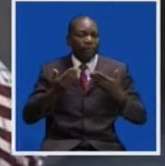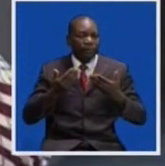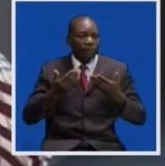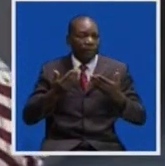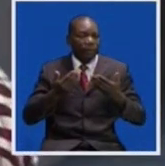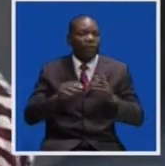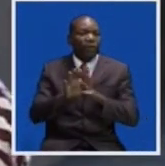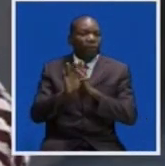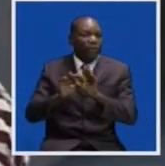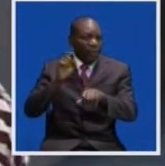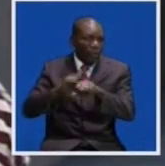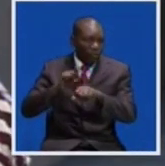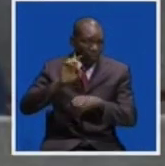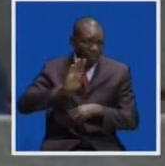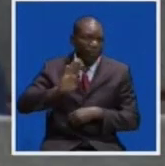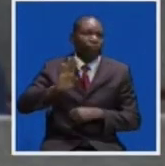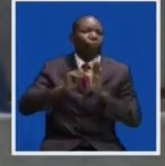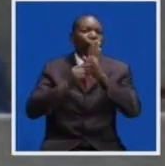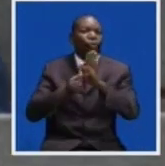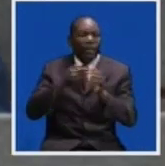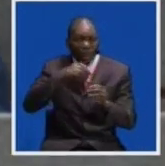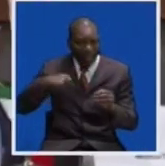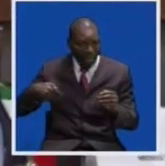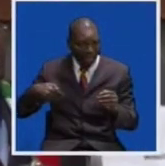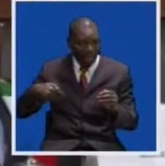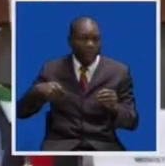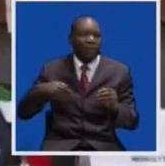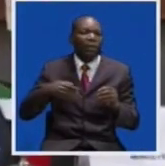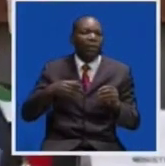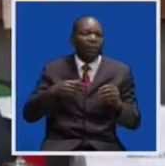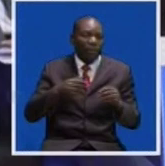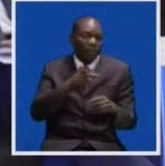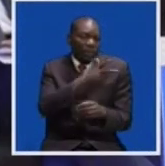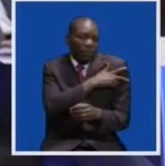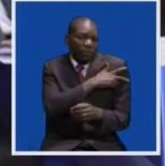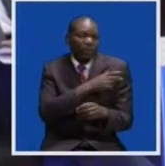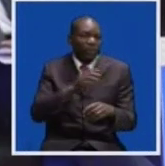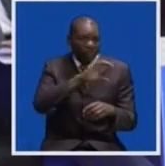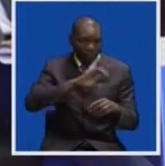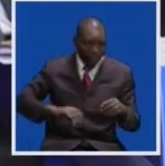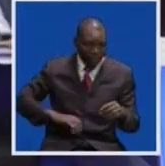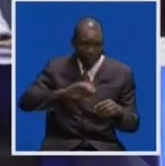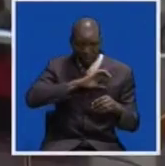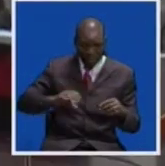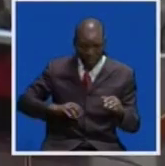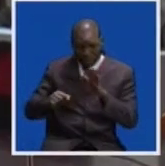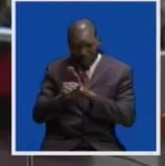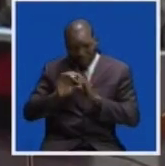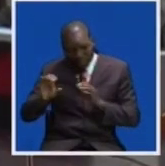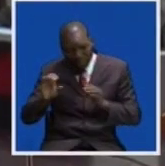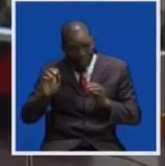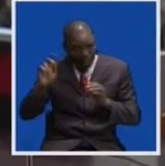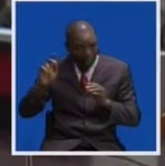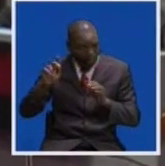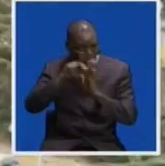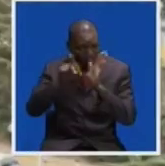and signal the commitment. The high-level business summit has attracted captains of industry, private sector, policemakers, and